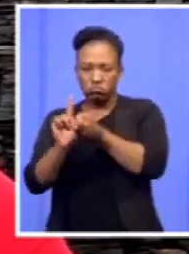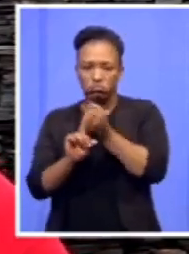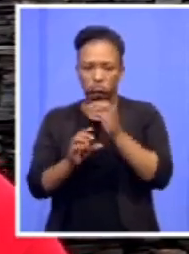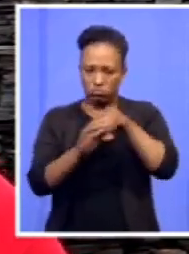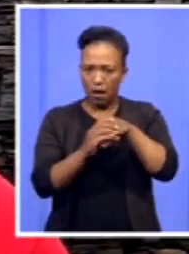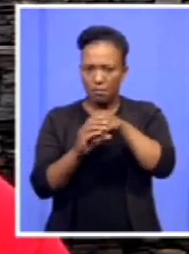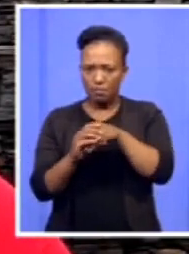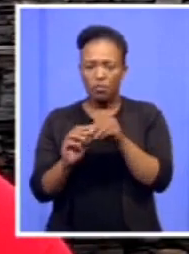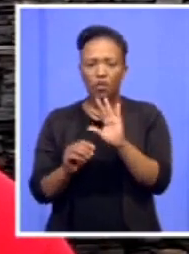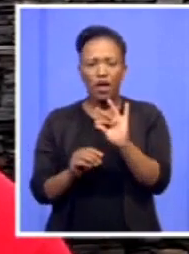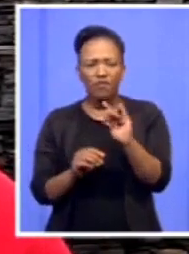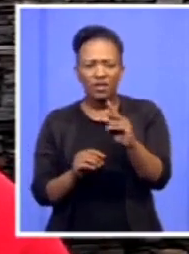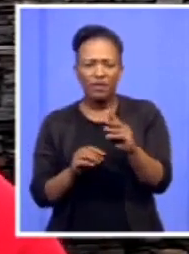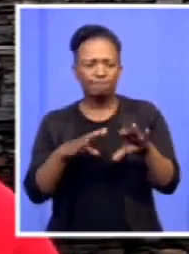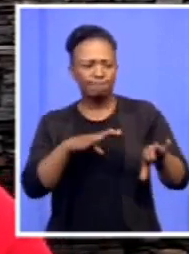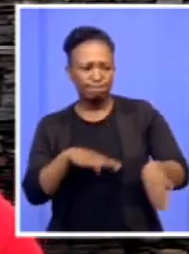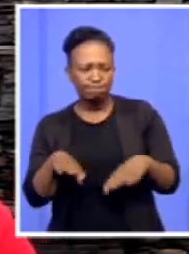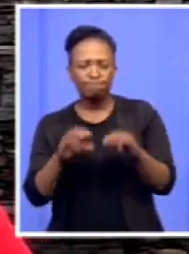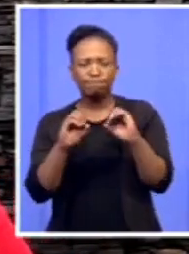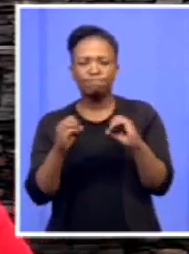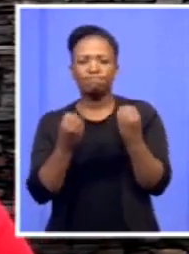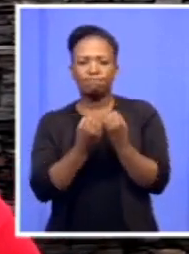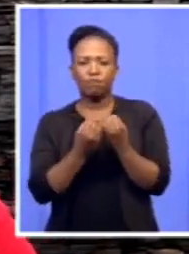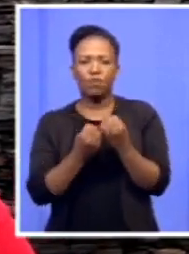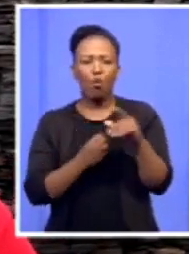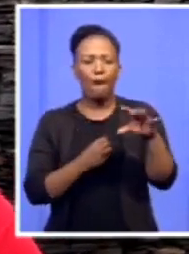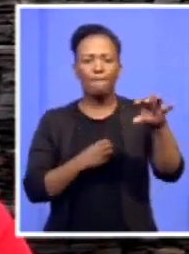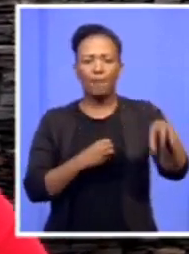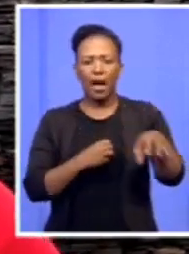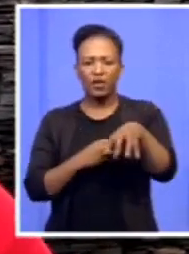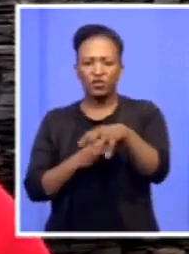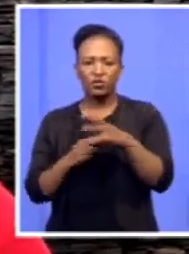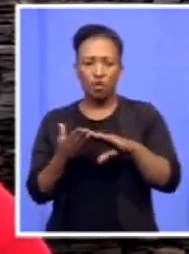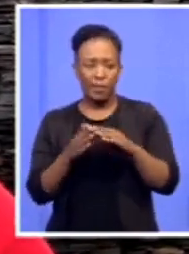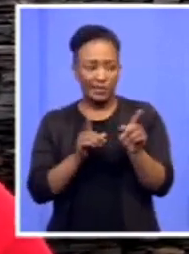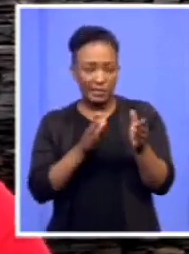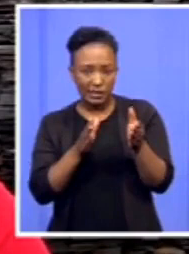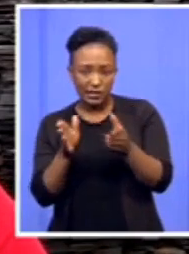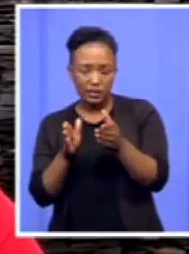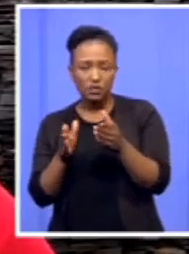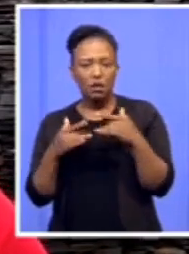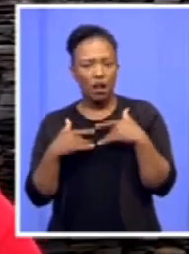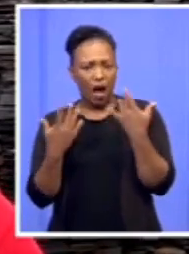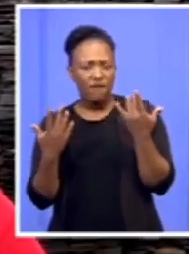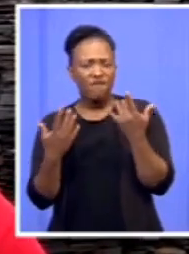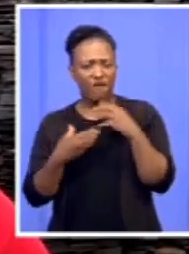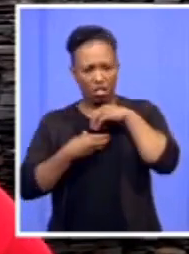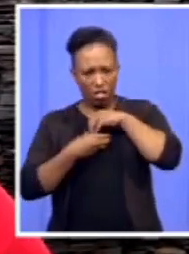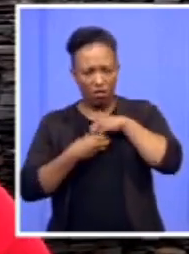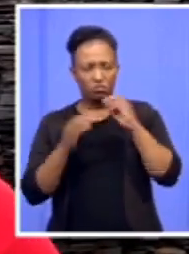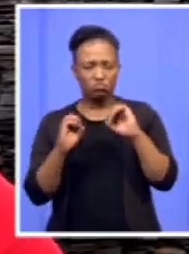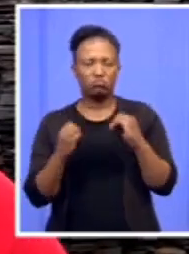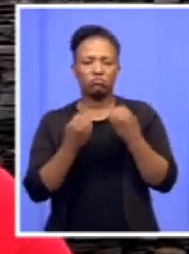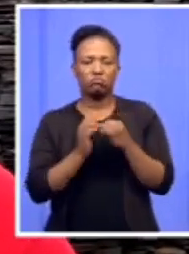of the organization at a branch level, at a community level. They must be the lifeblood of the organization. Because the target is that for